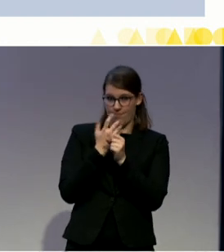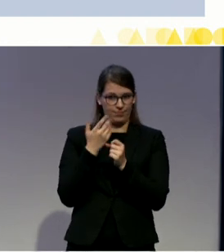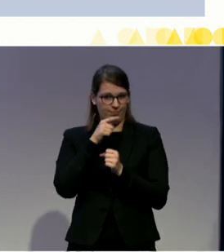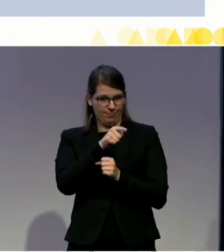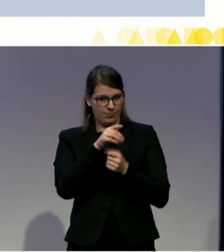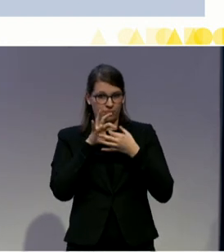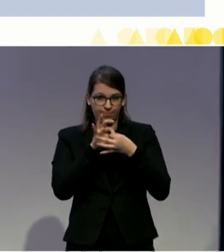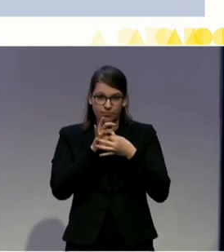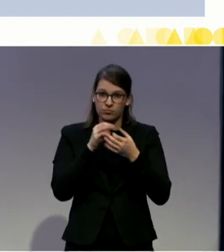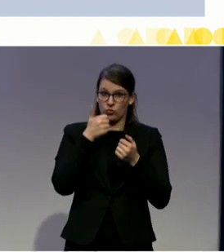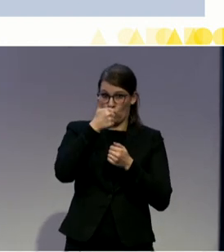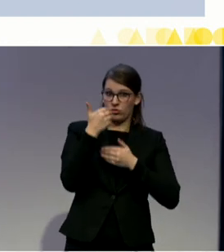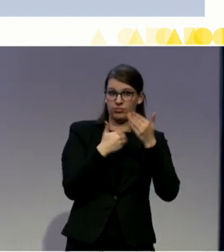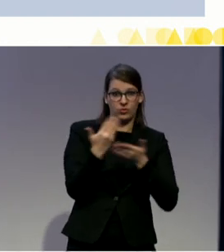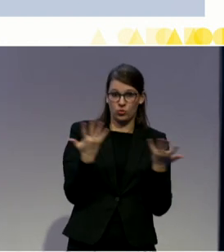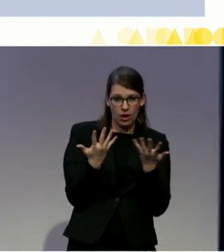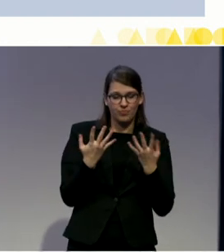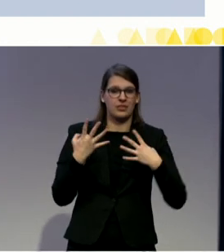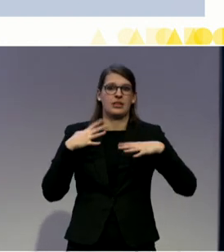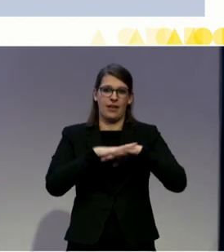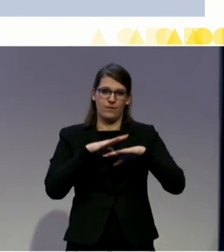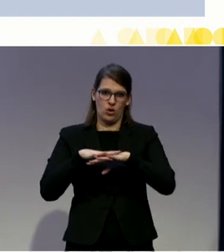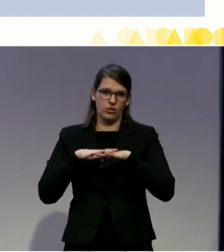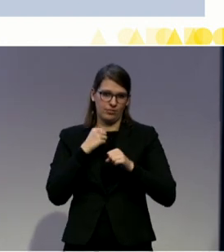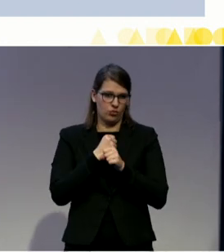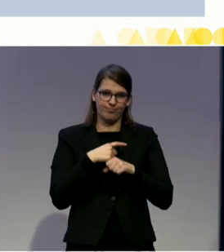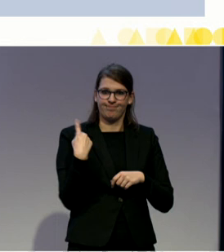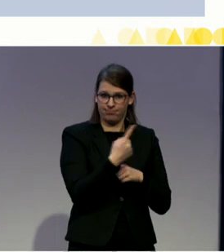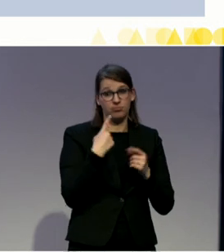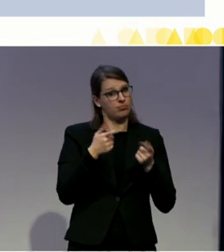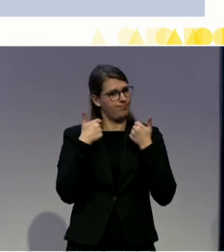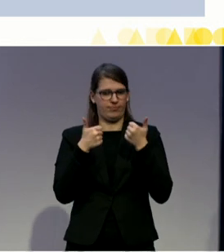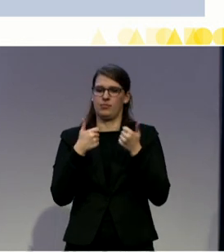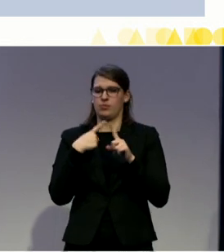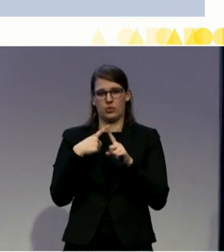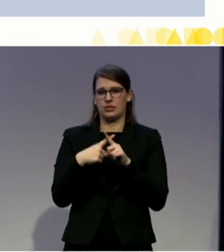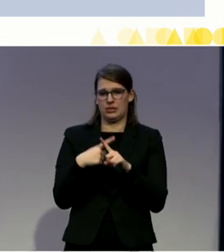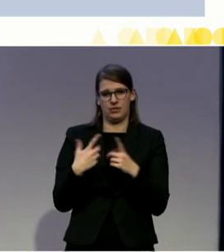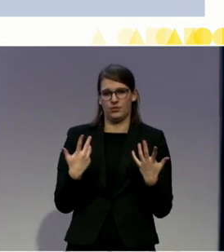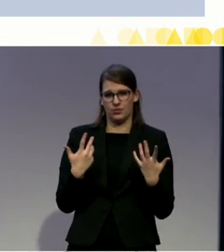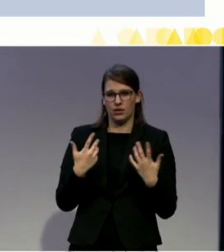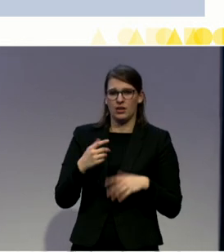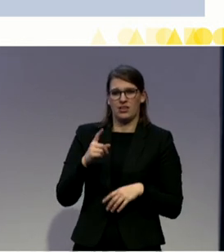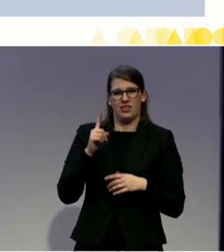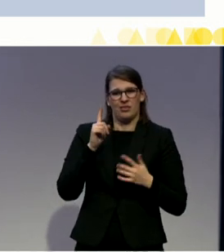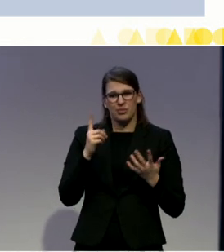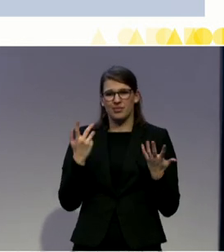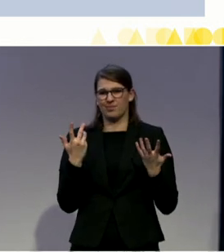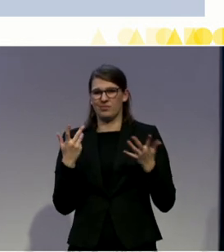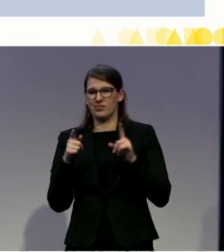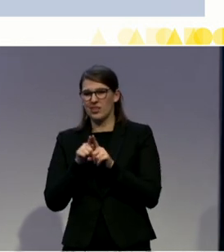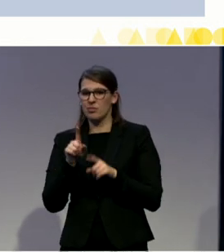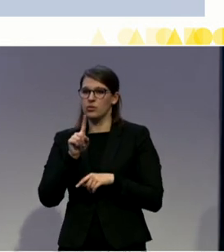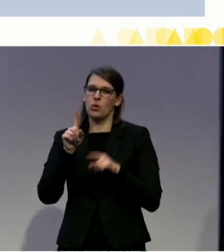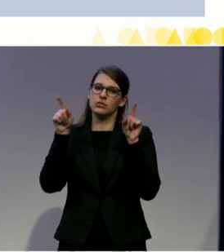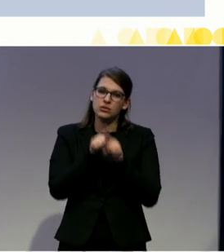informal working relationships, but that it's also important to work beyond the sort of so-called usual suspects. So with families,